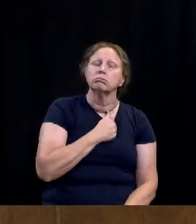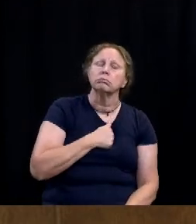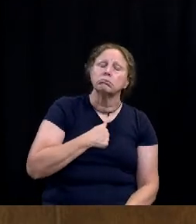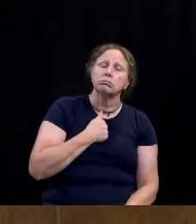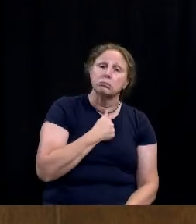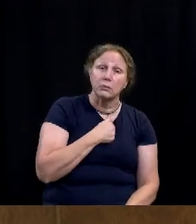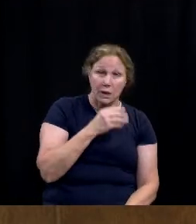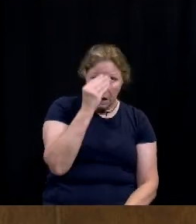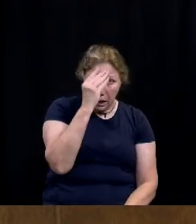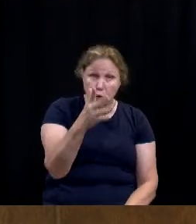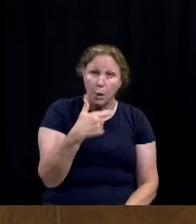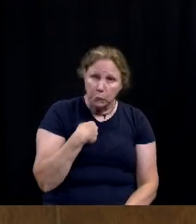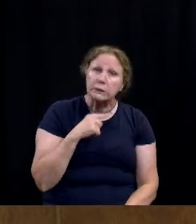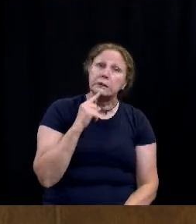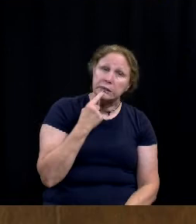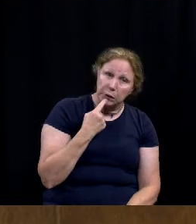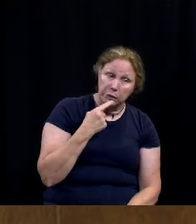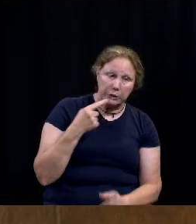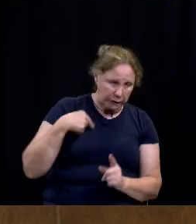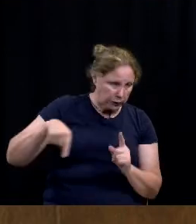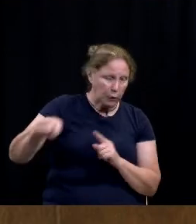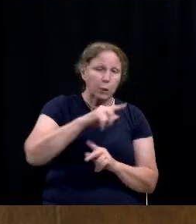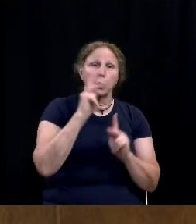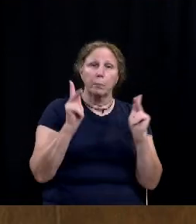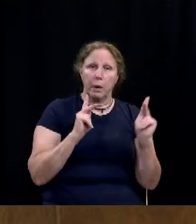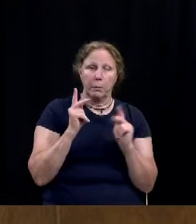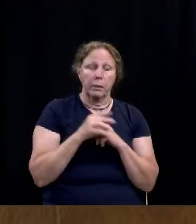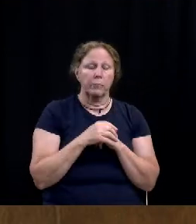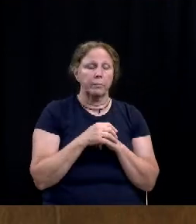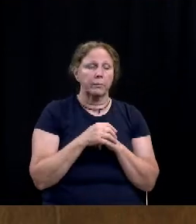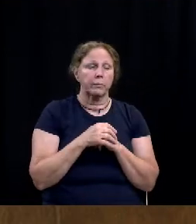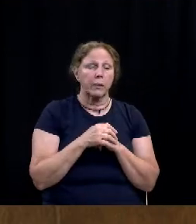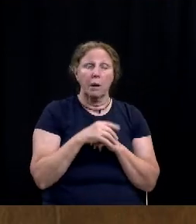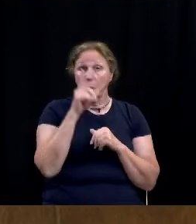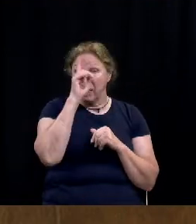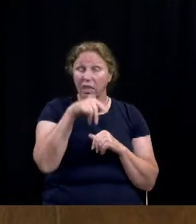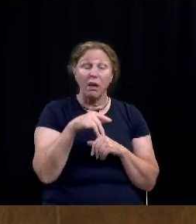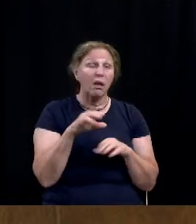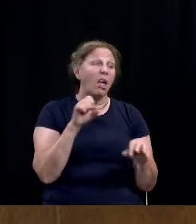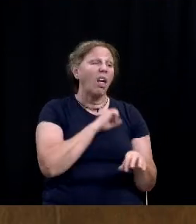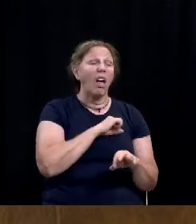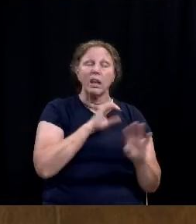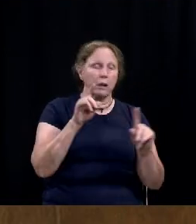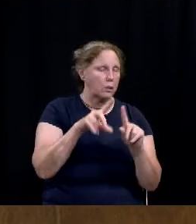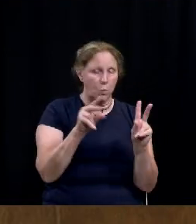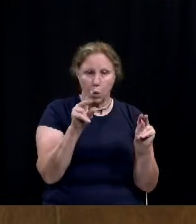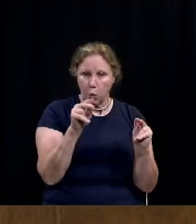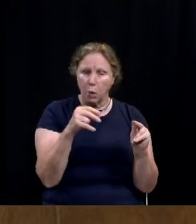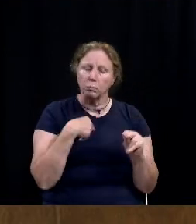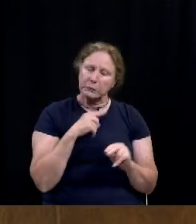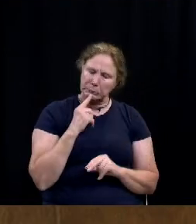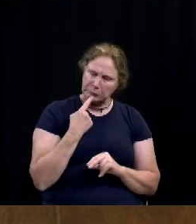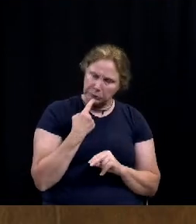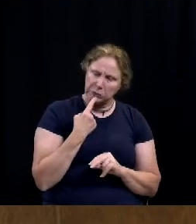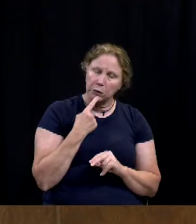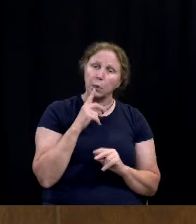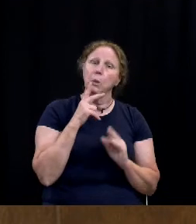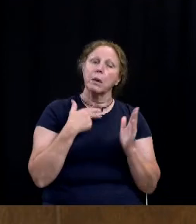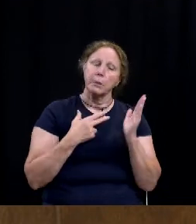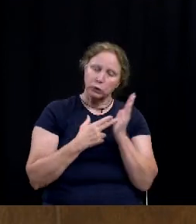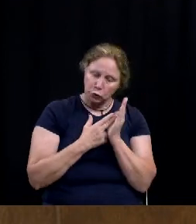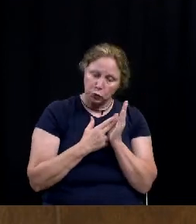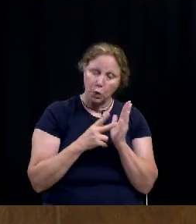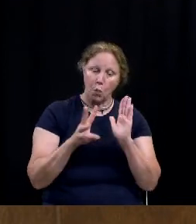very seriously as well as a council uh we do not take it lightly and we would do our part to ensure that